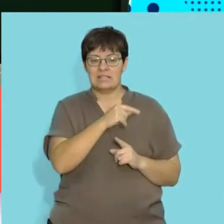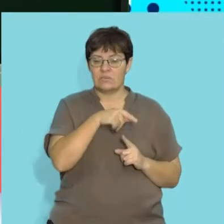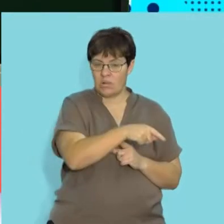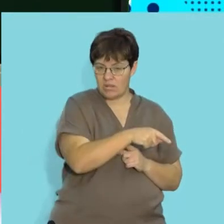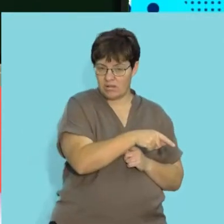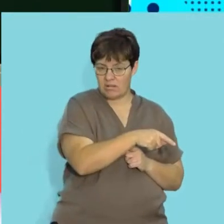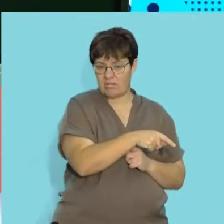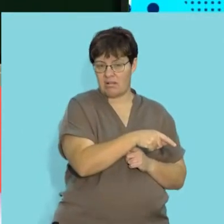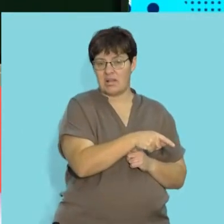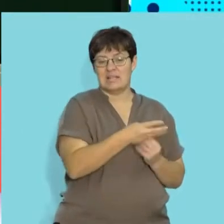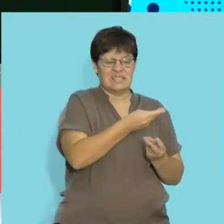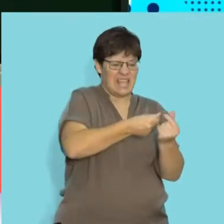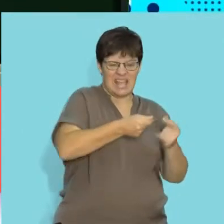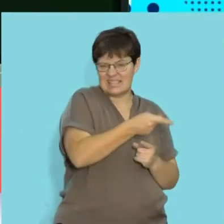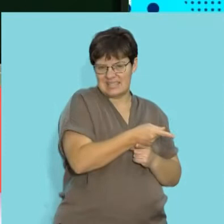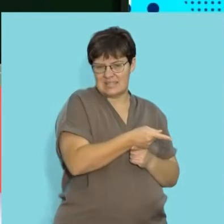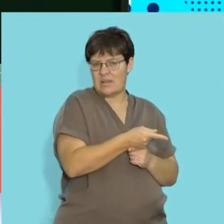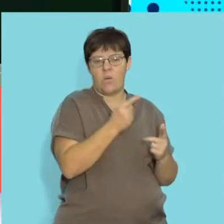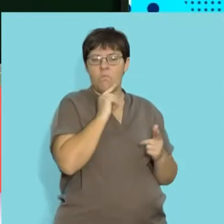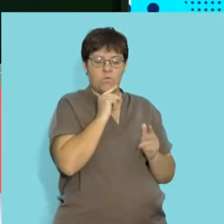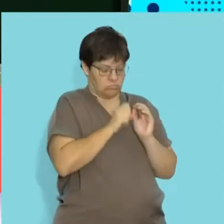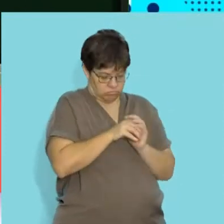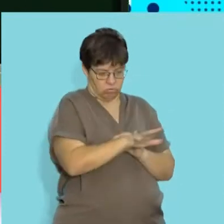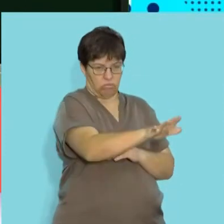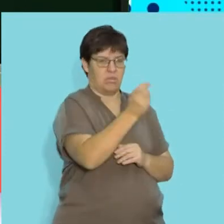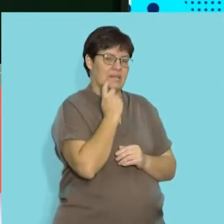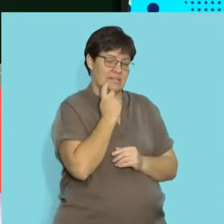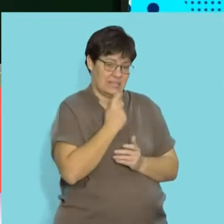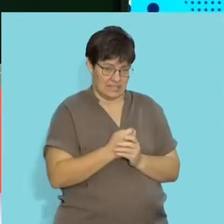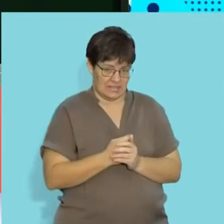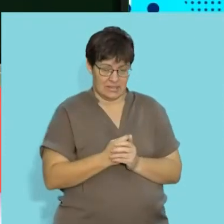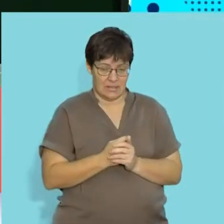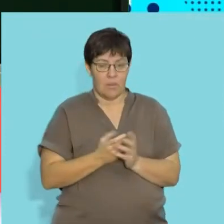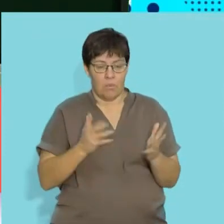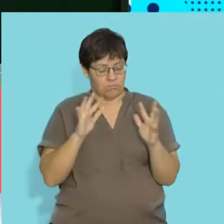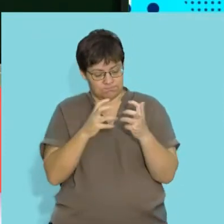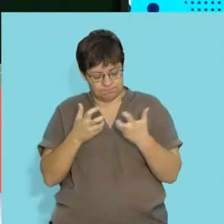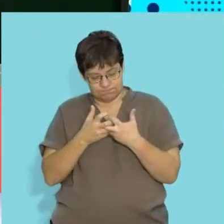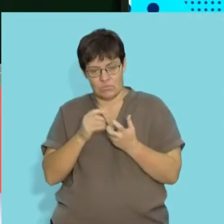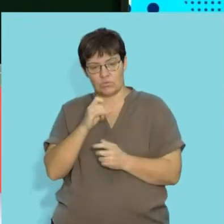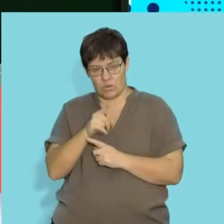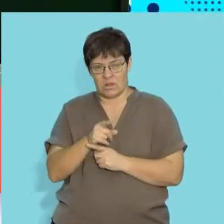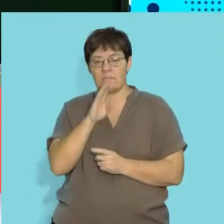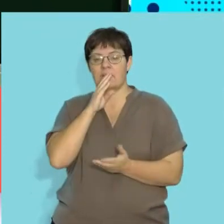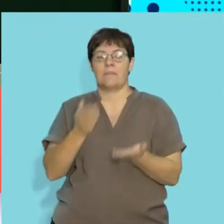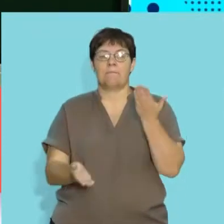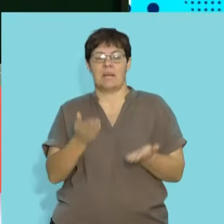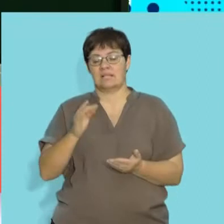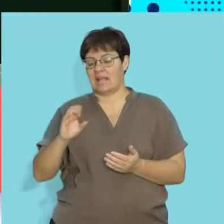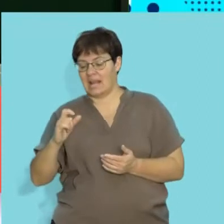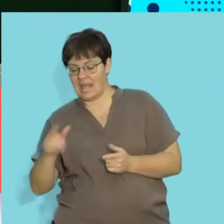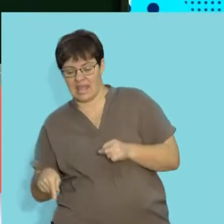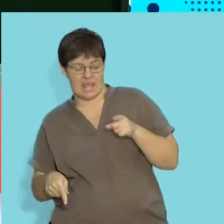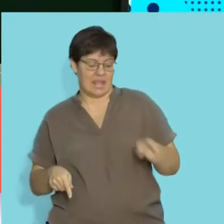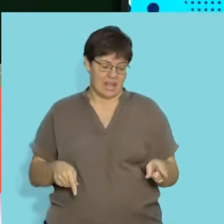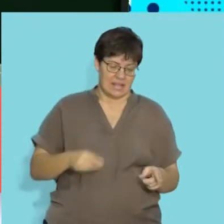Soil that is predominantly made up of sand has a low water retention capacity, with the most suitable soil having a balance